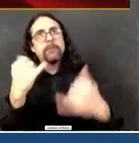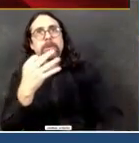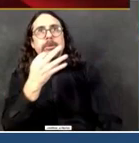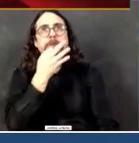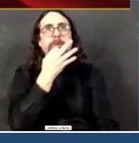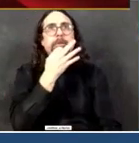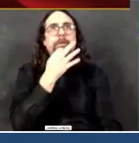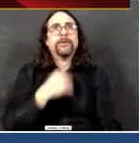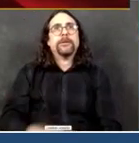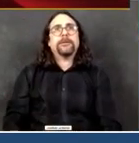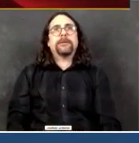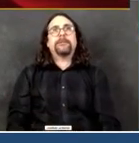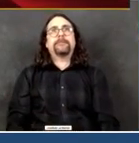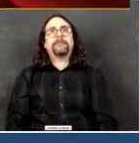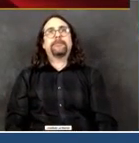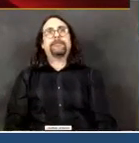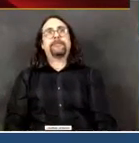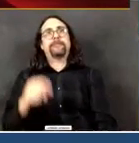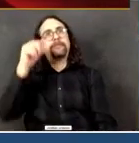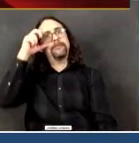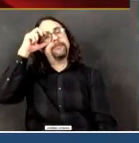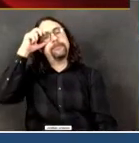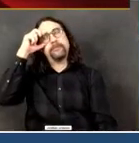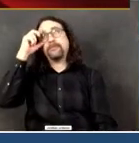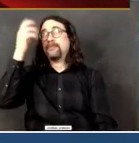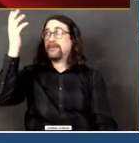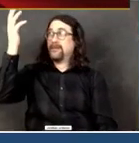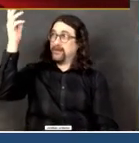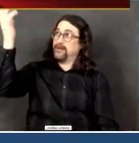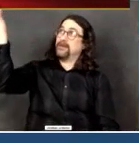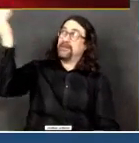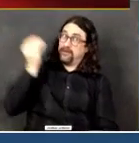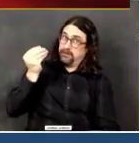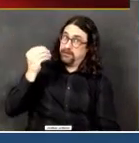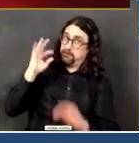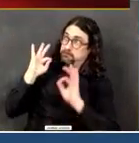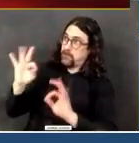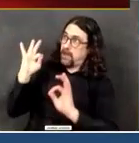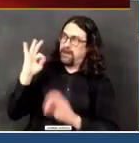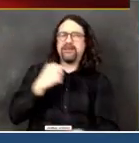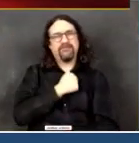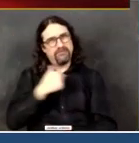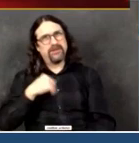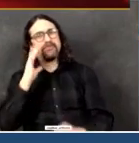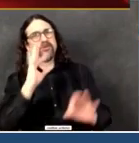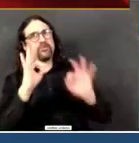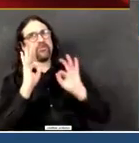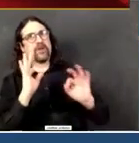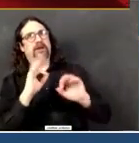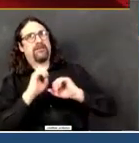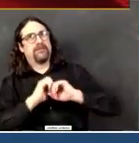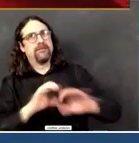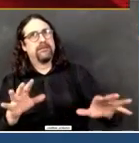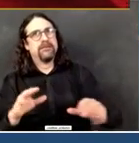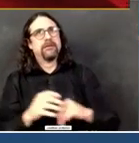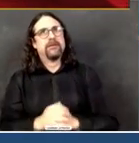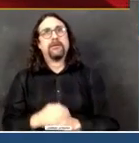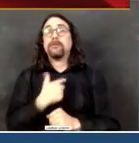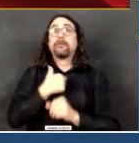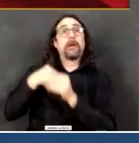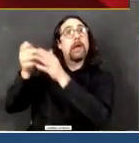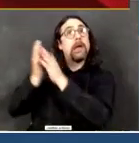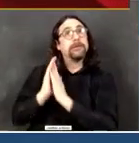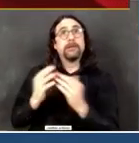110,000 individualized tests. That will allow us to get started